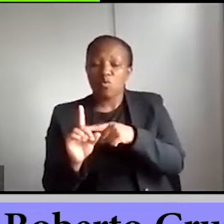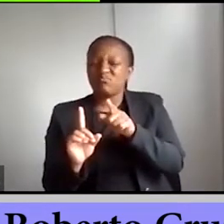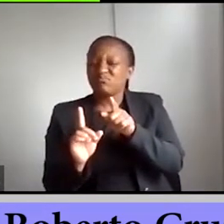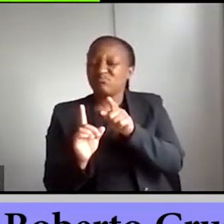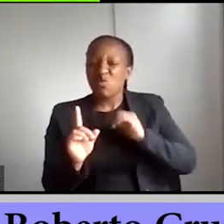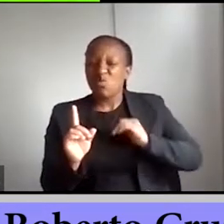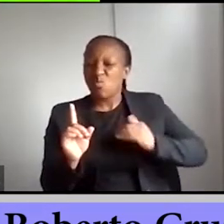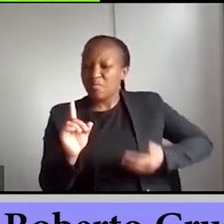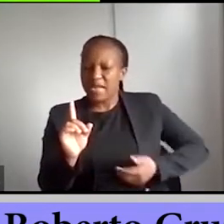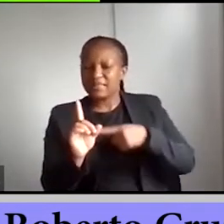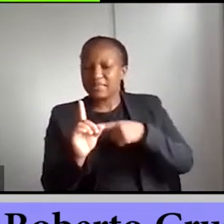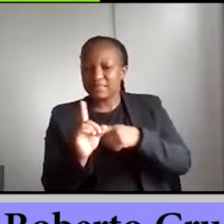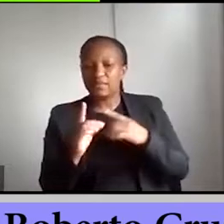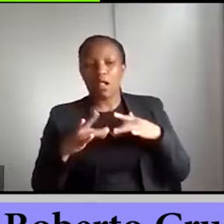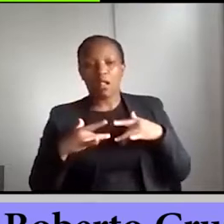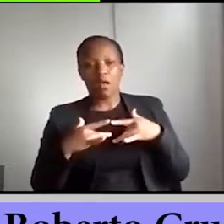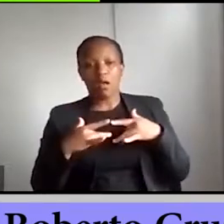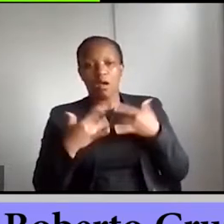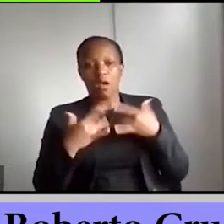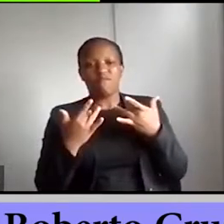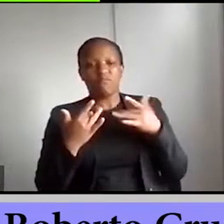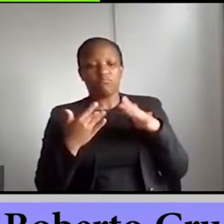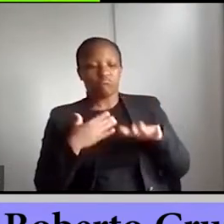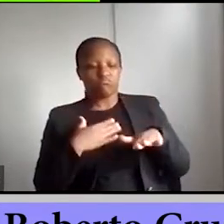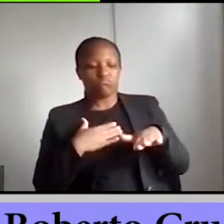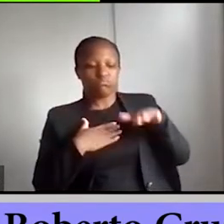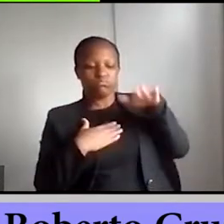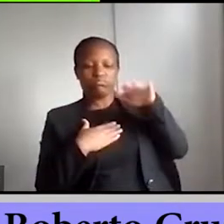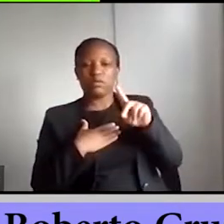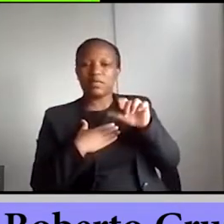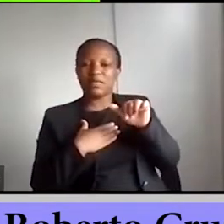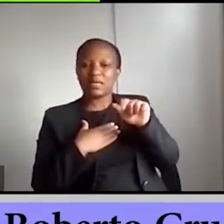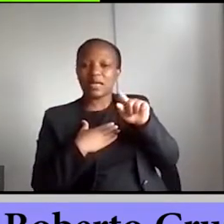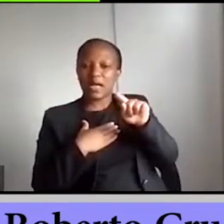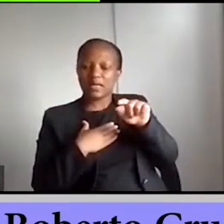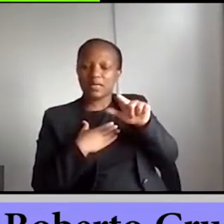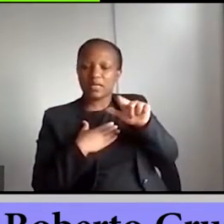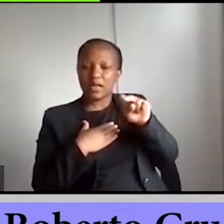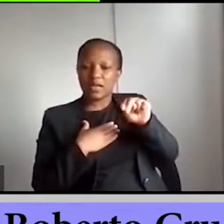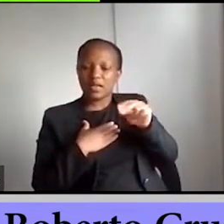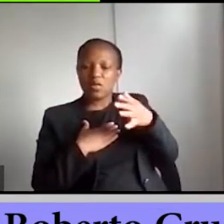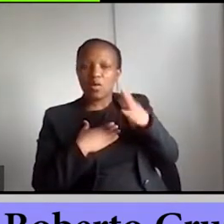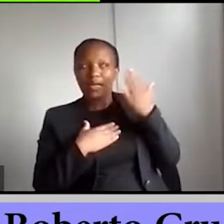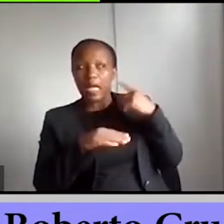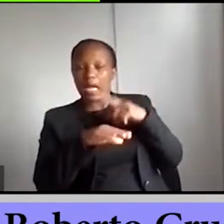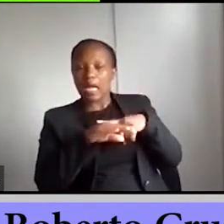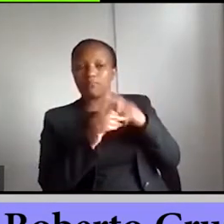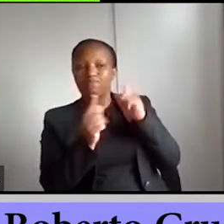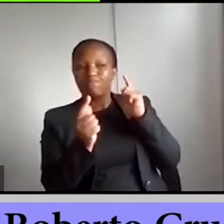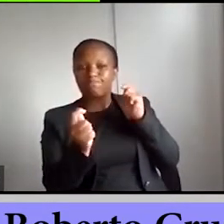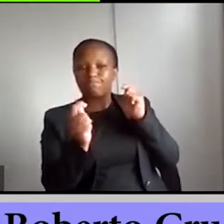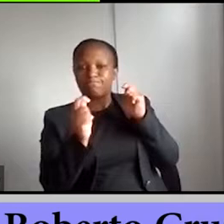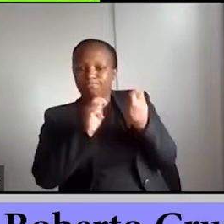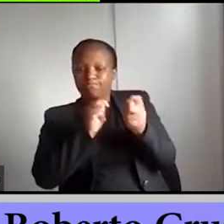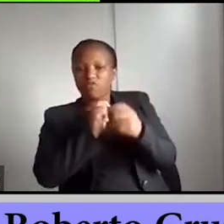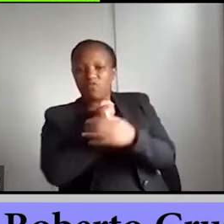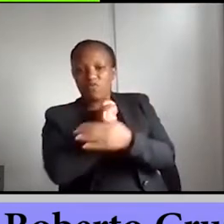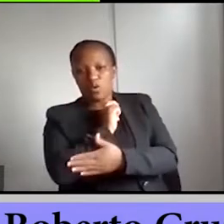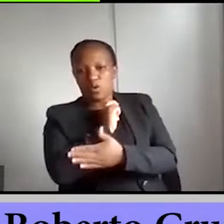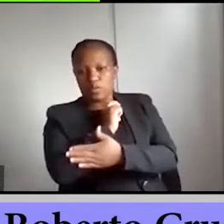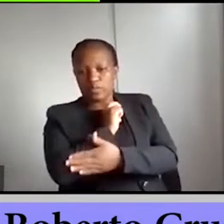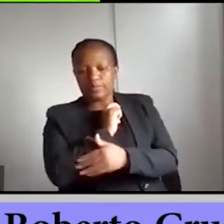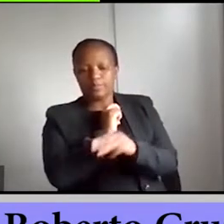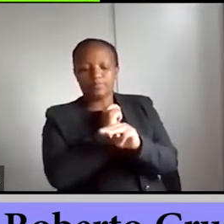about the life and love of Catalina Guzman during the post-revolutionary Mexico. A more